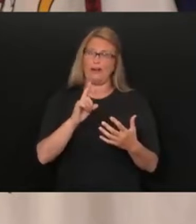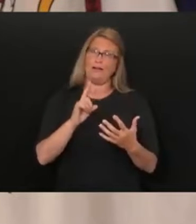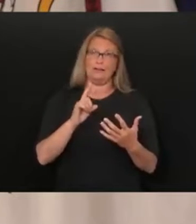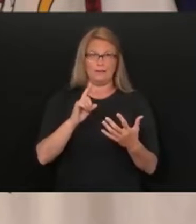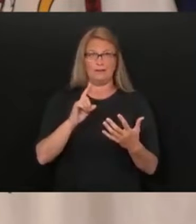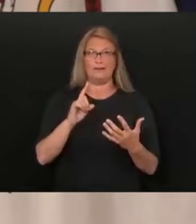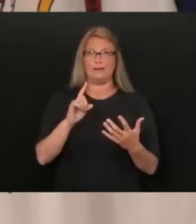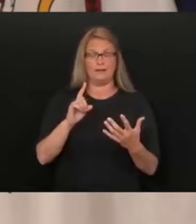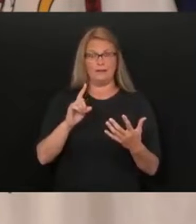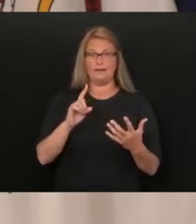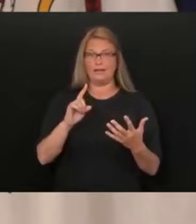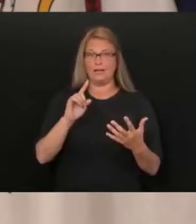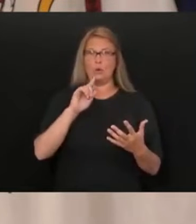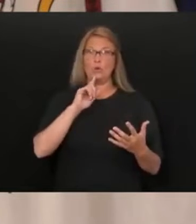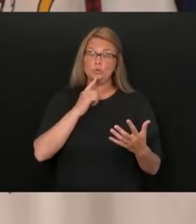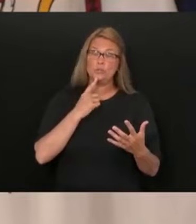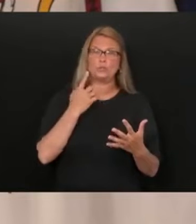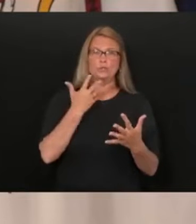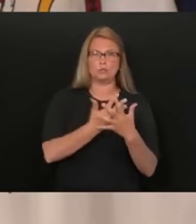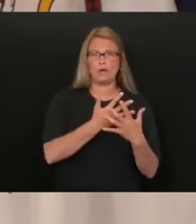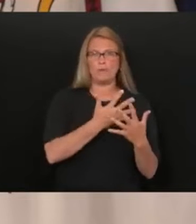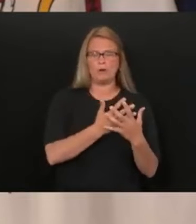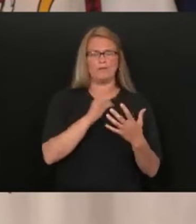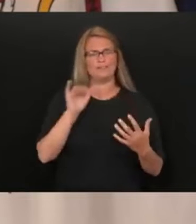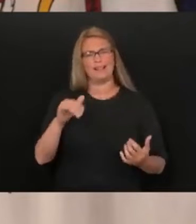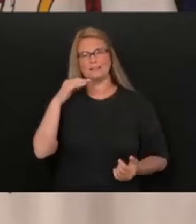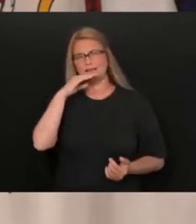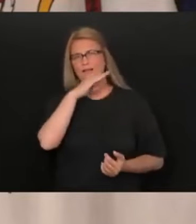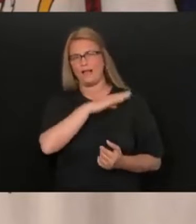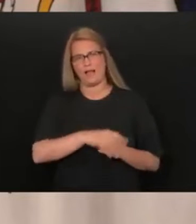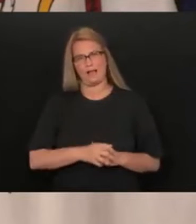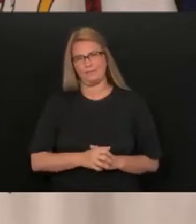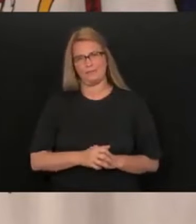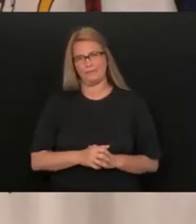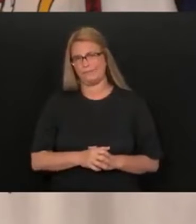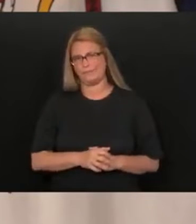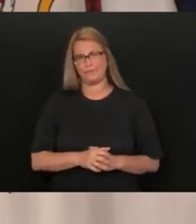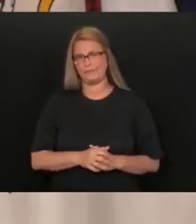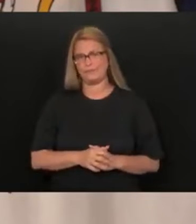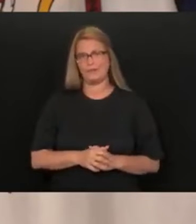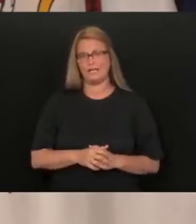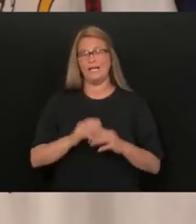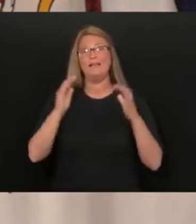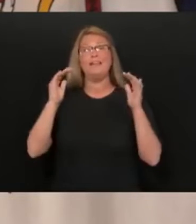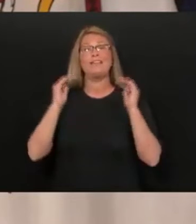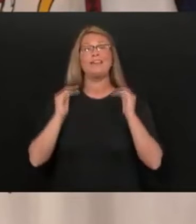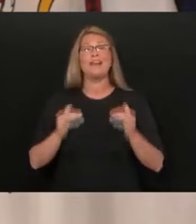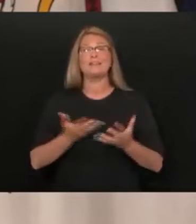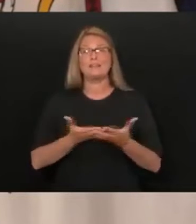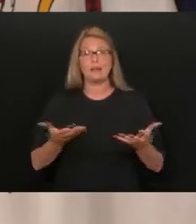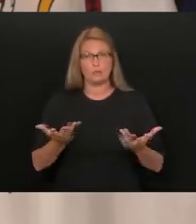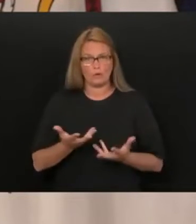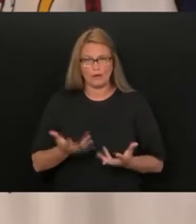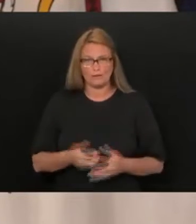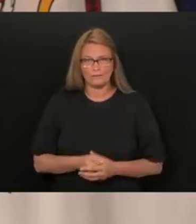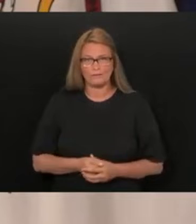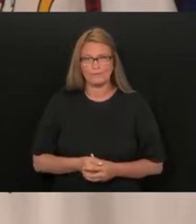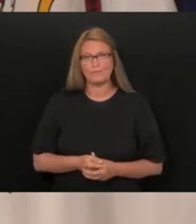that is the god-awfulest lie in the history of the world. The next thing is just this.